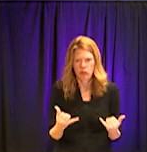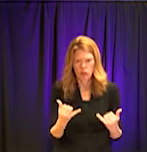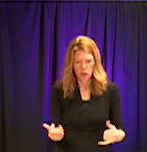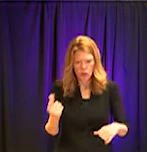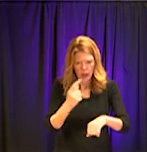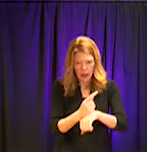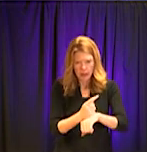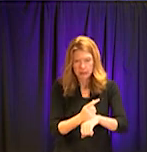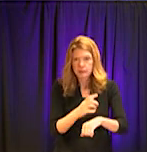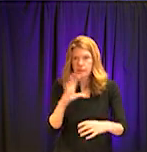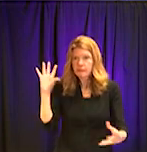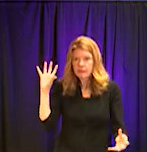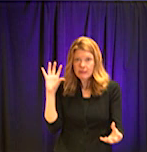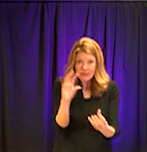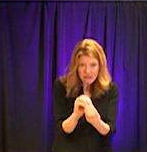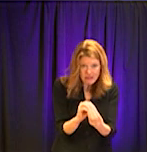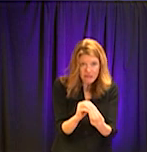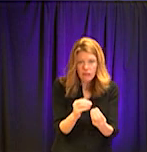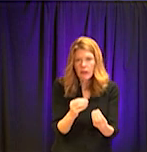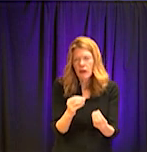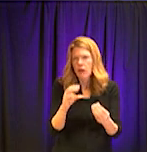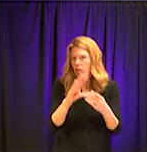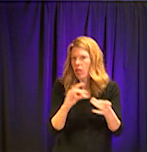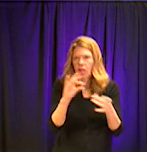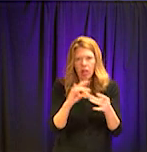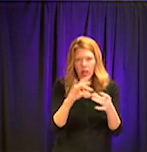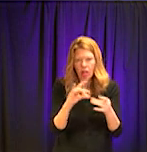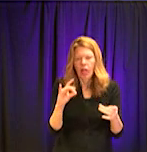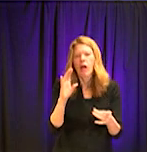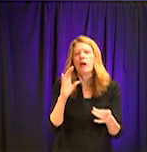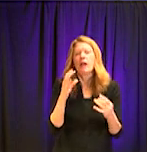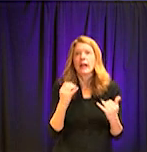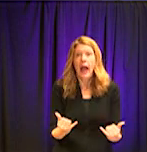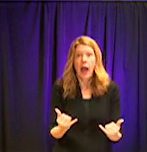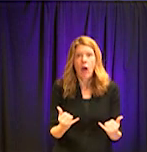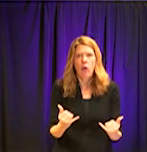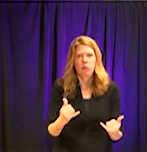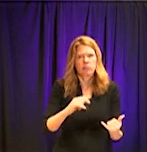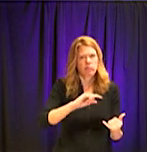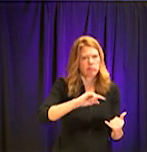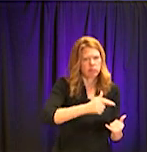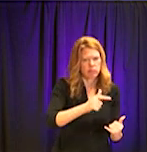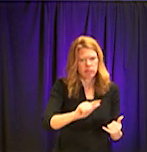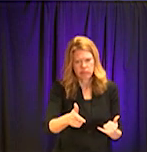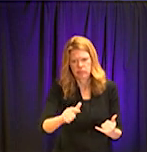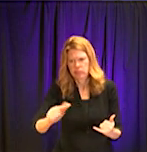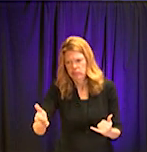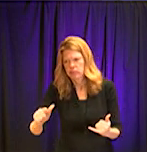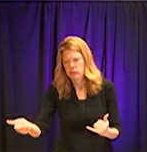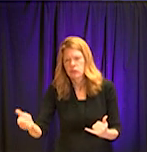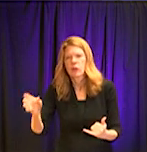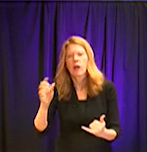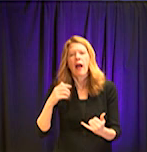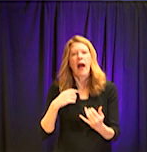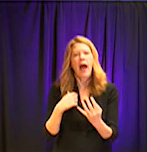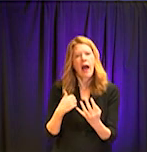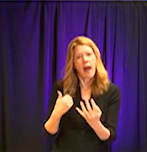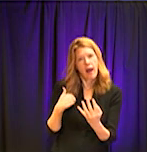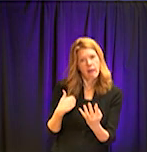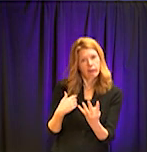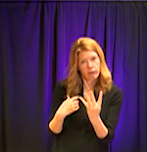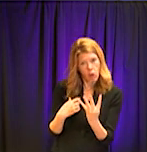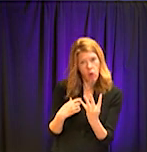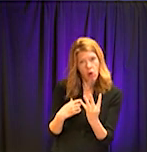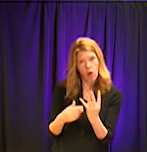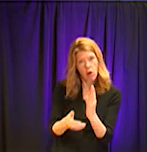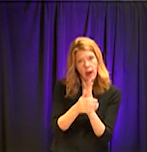said, let's get to it. We have four very impressive experts here in the auditorium with us